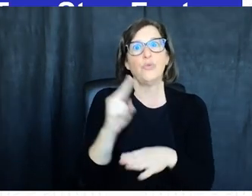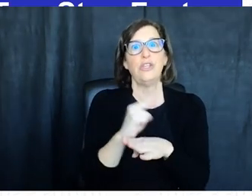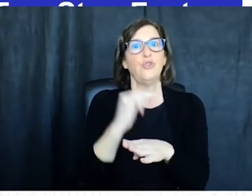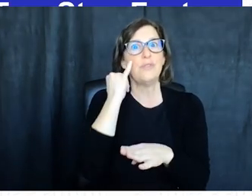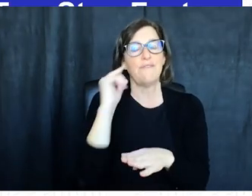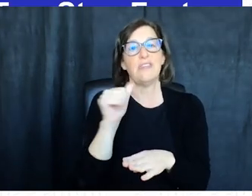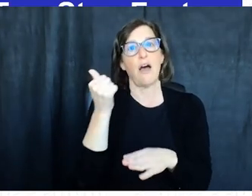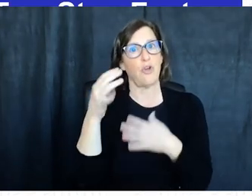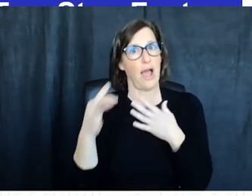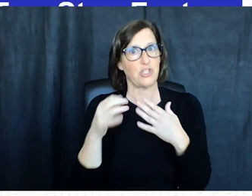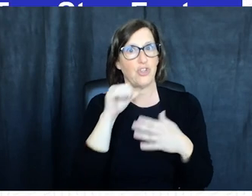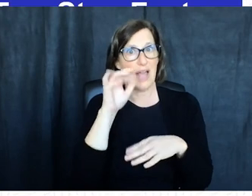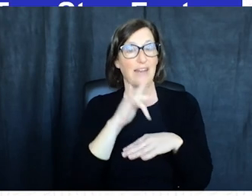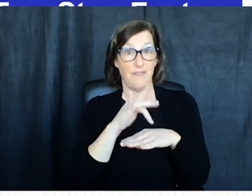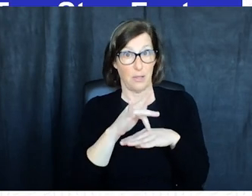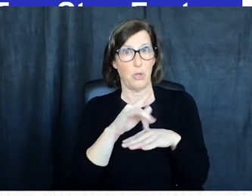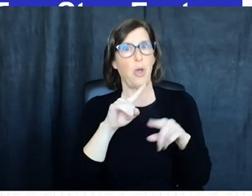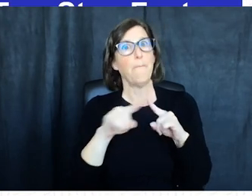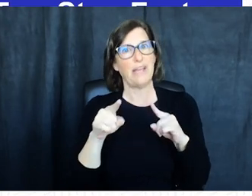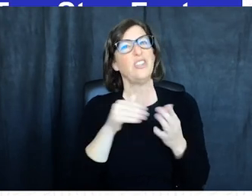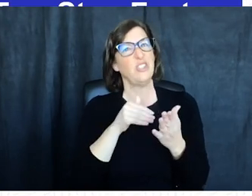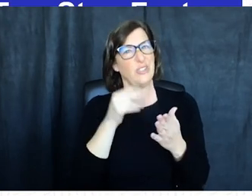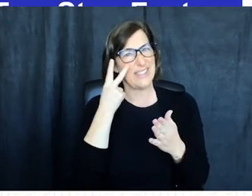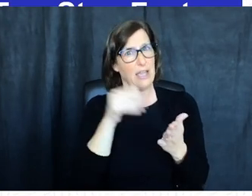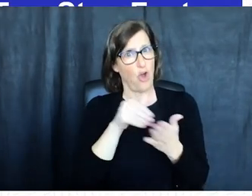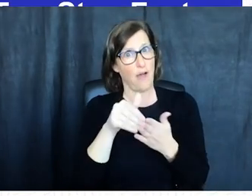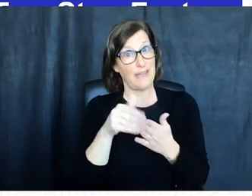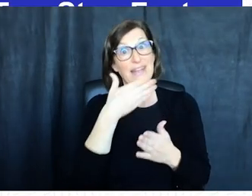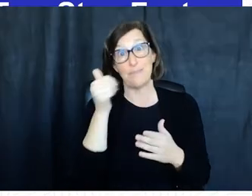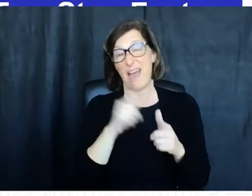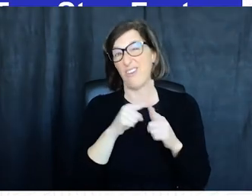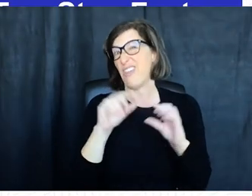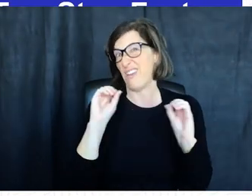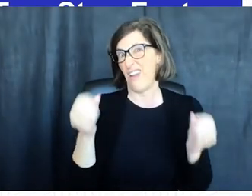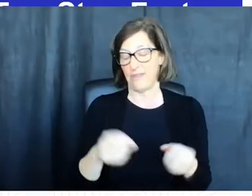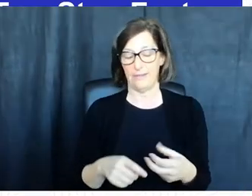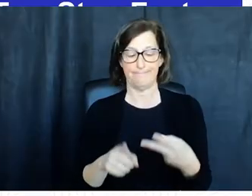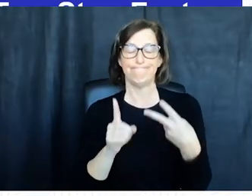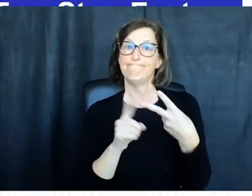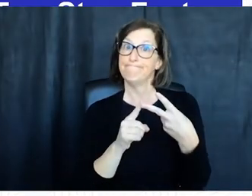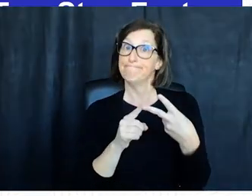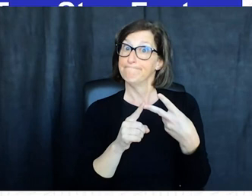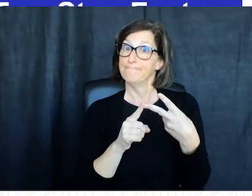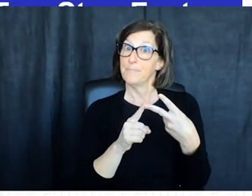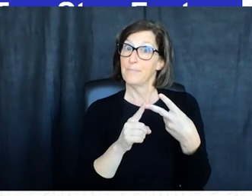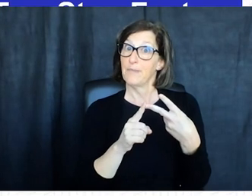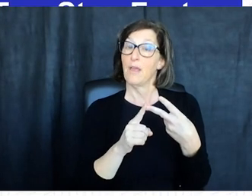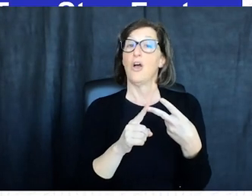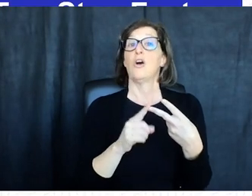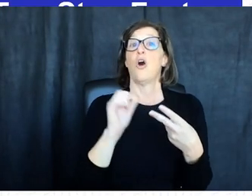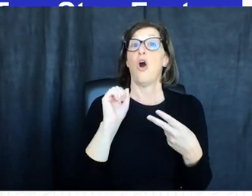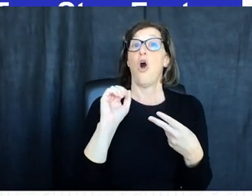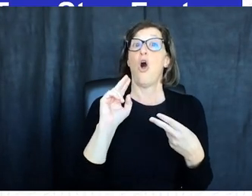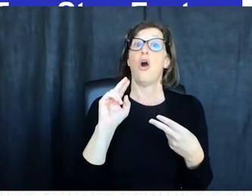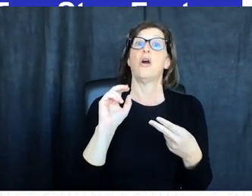really only use it if none of the other options are available although it is very common and it's still better than nothing the second option that you sometimes see